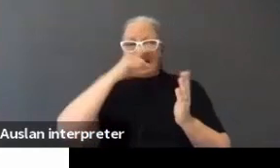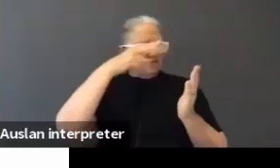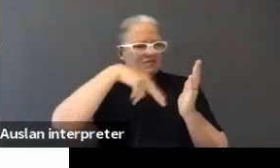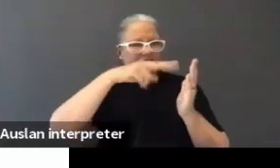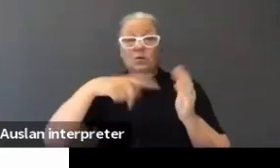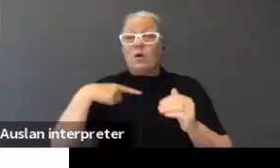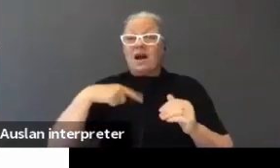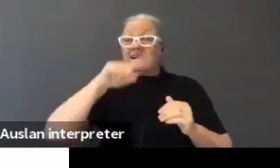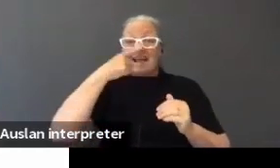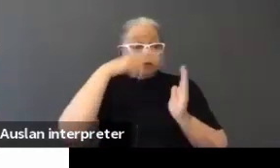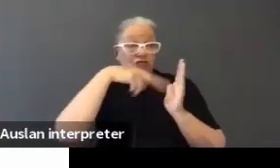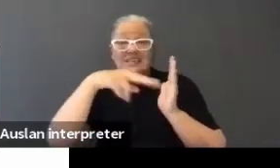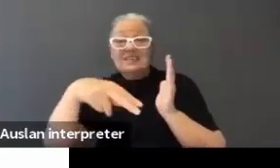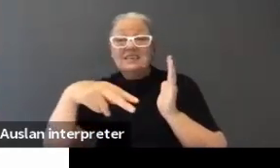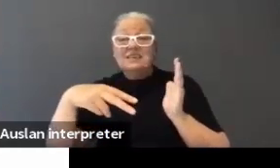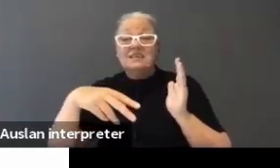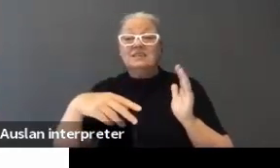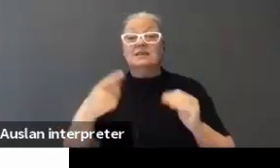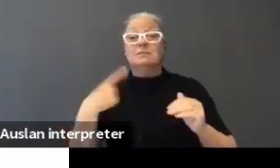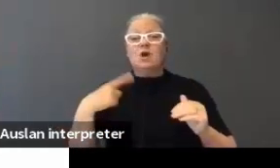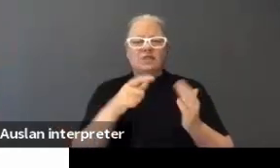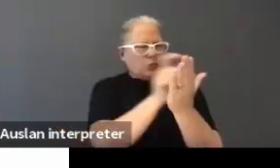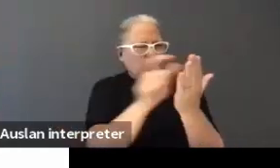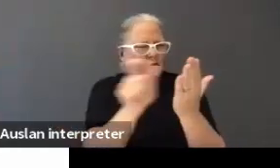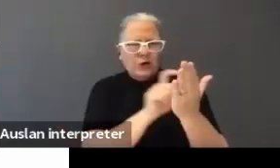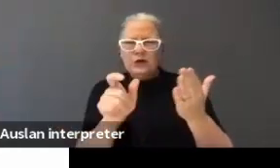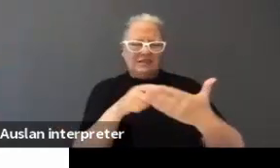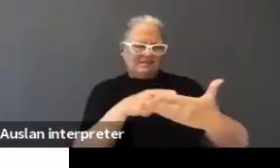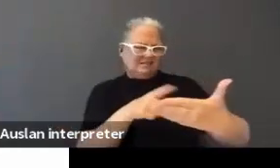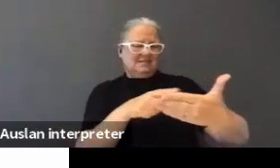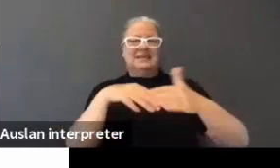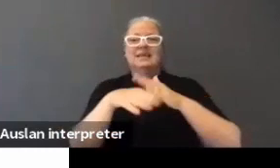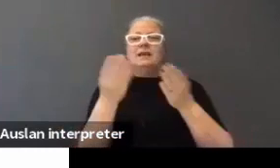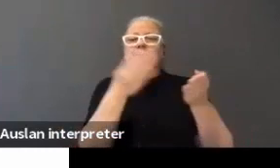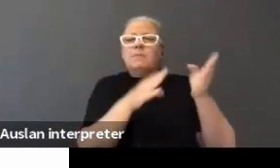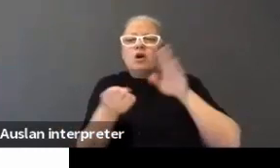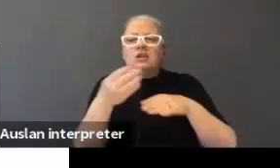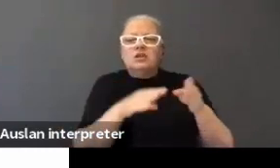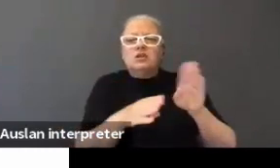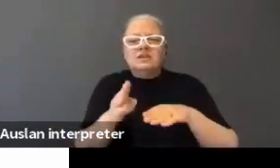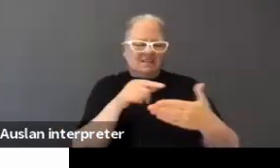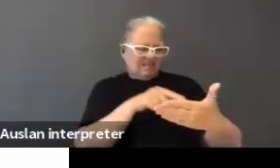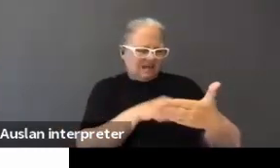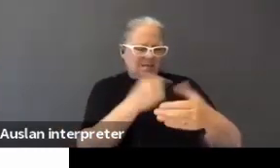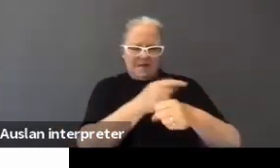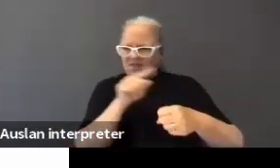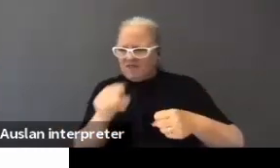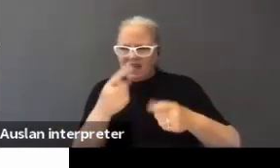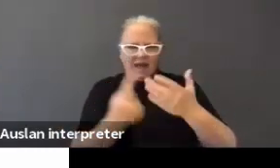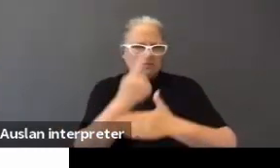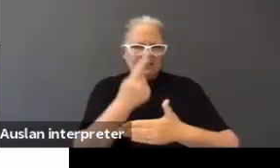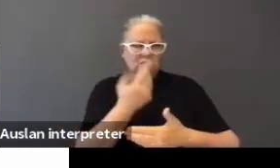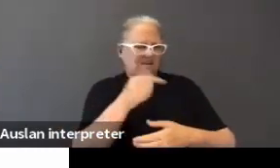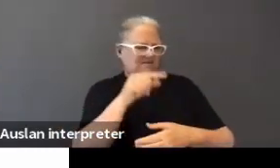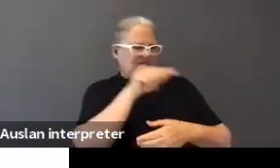I couldn't read my textbook? Because I was going, the words in the textbook in biology, this thing makes this thing happen to get